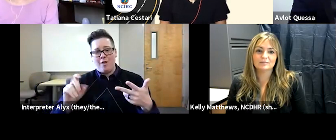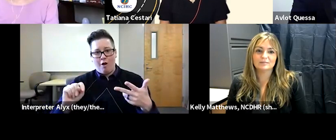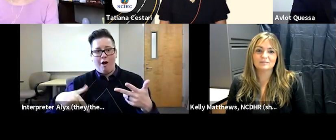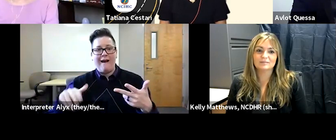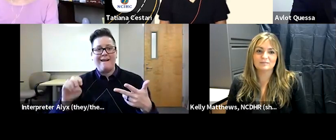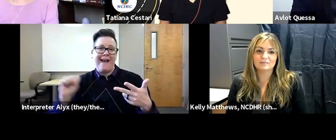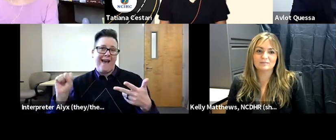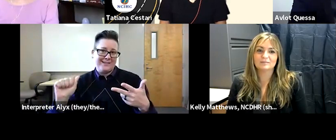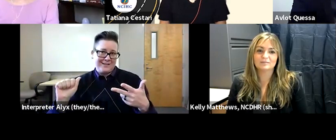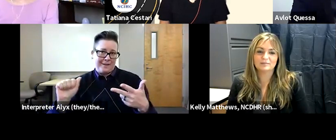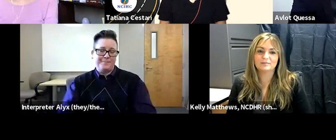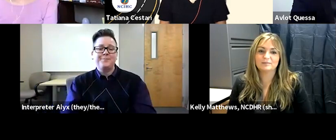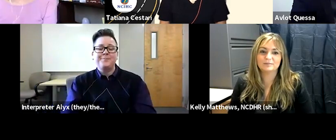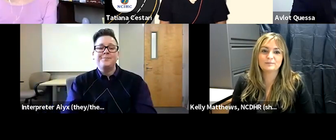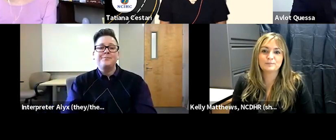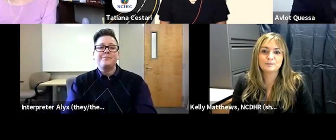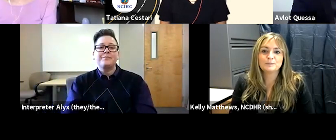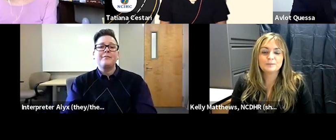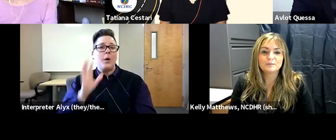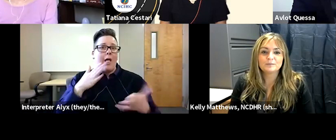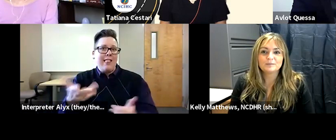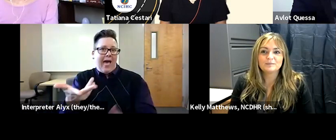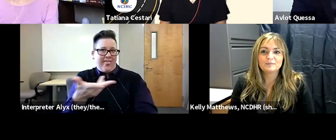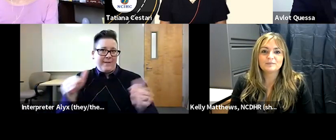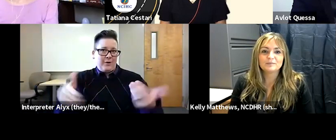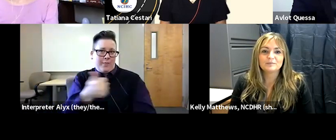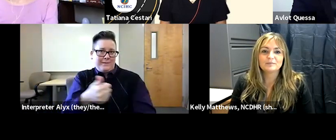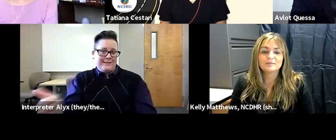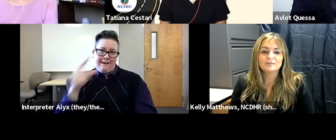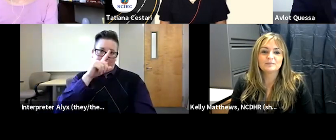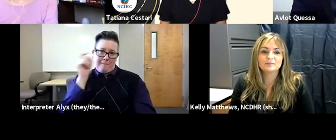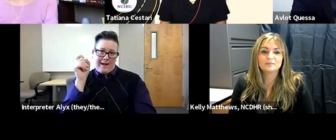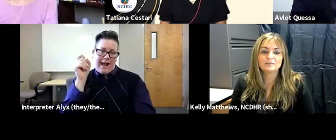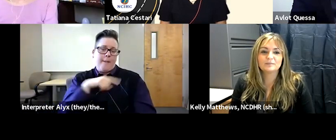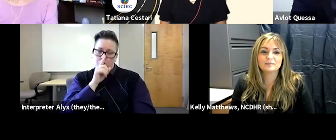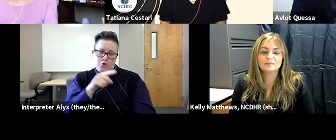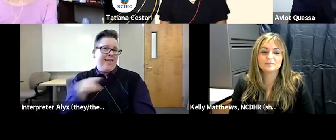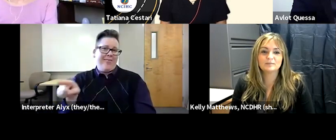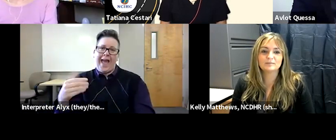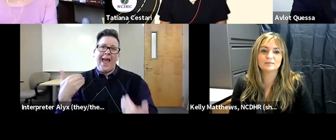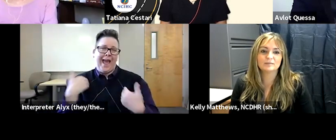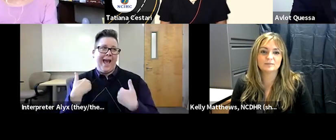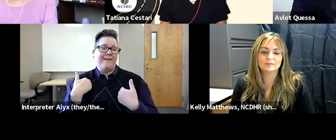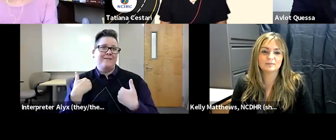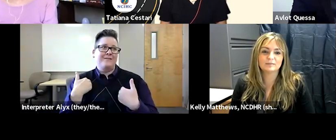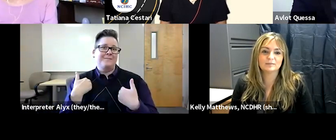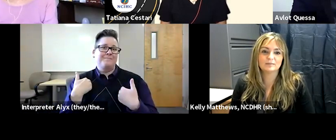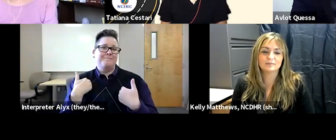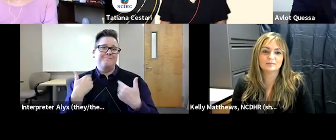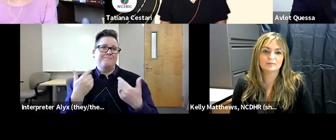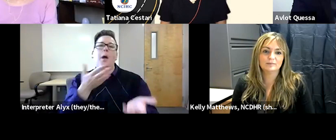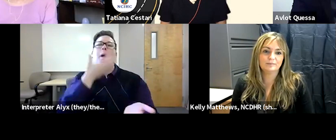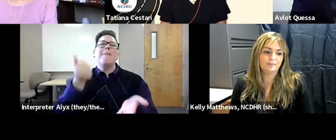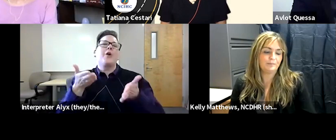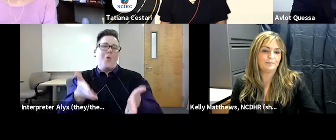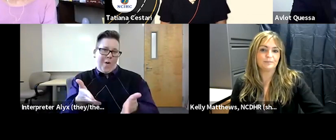and i'm going to let them introduce themselves because i'm sure they have many better